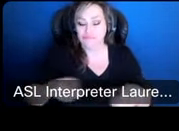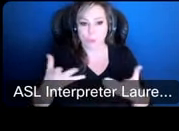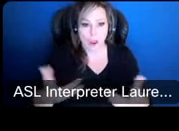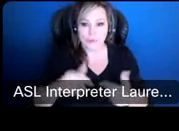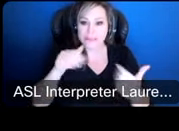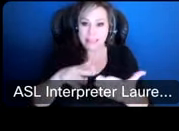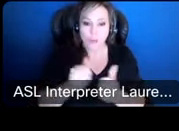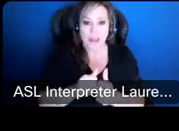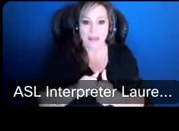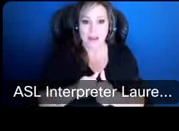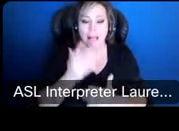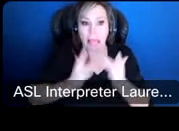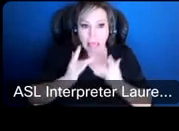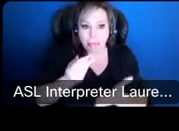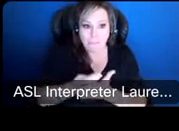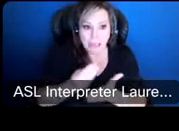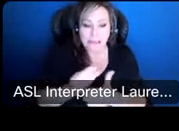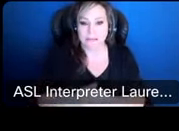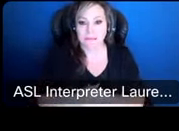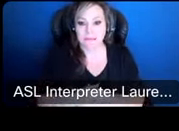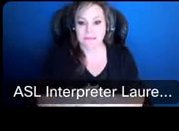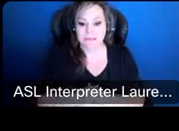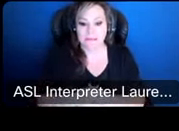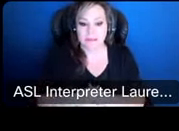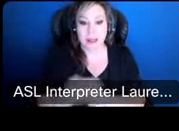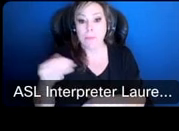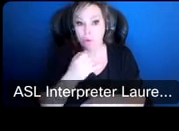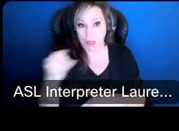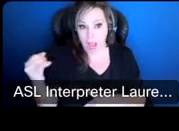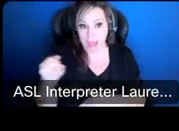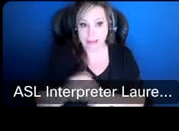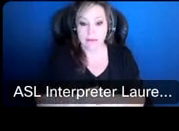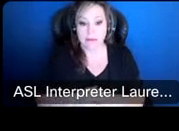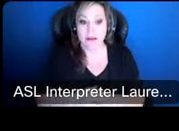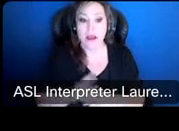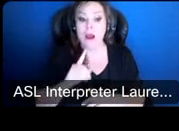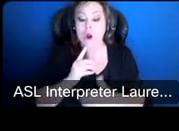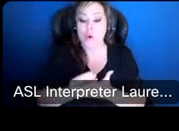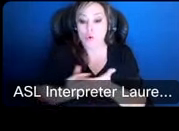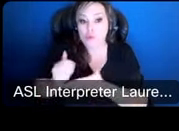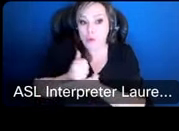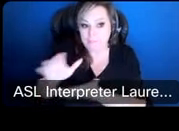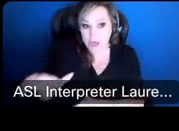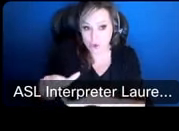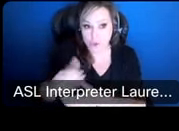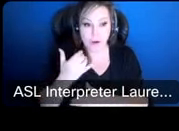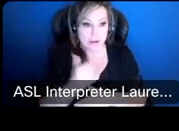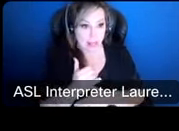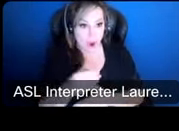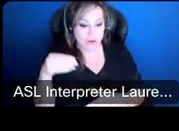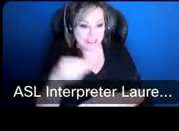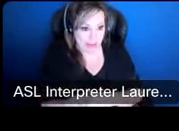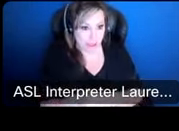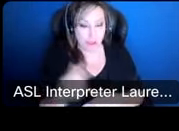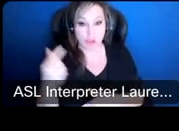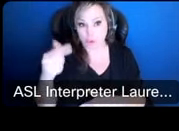with these budget shortfalls and so this is the blue line you see there's our actual revenues the yellow line are actual expenditures and the